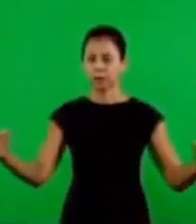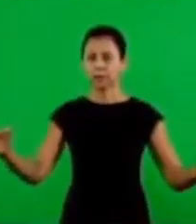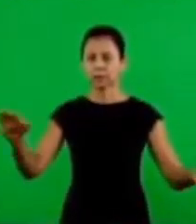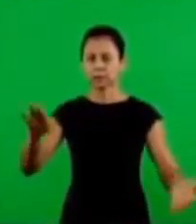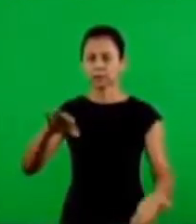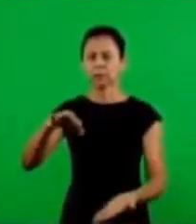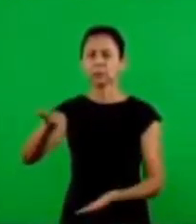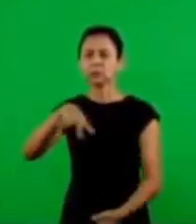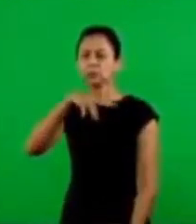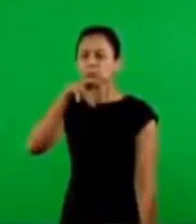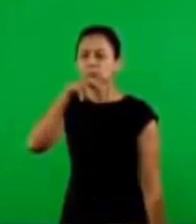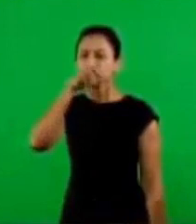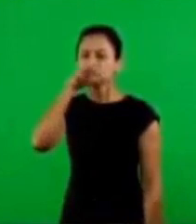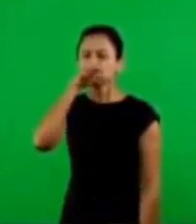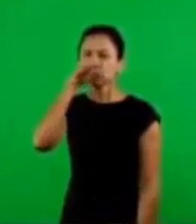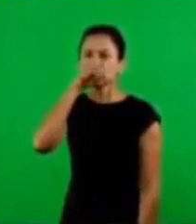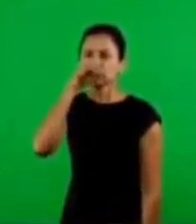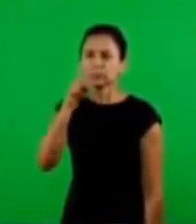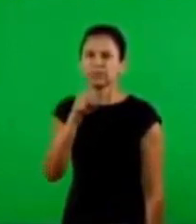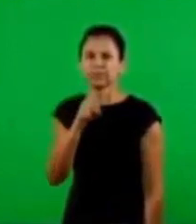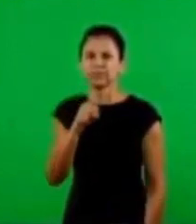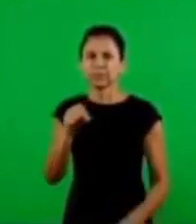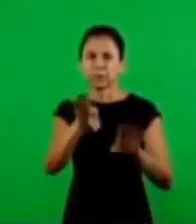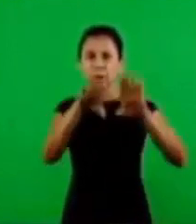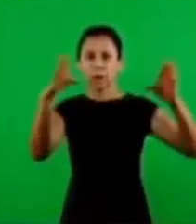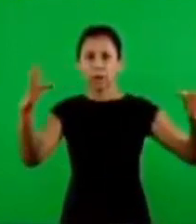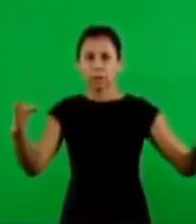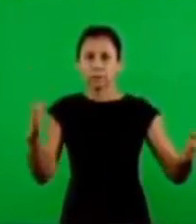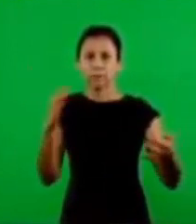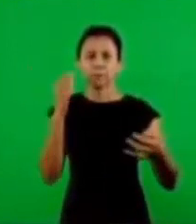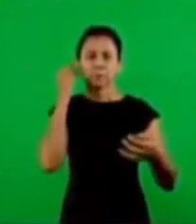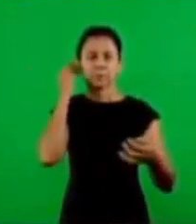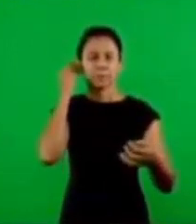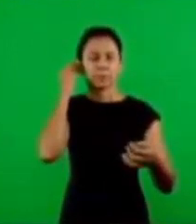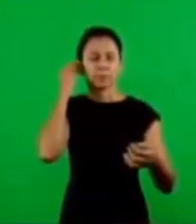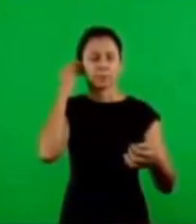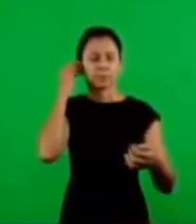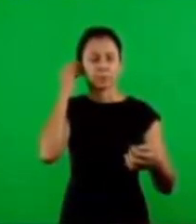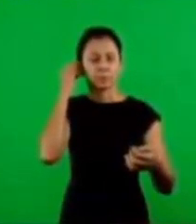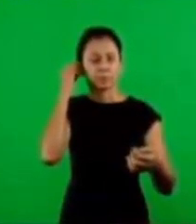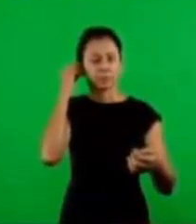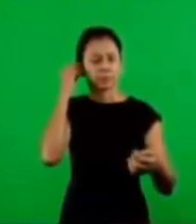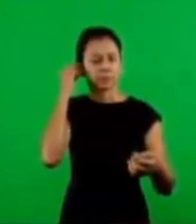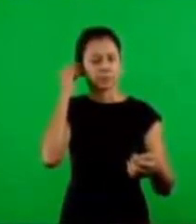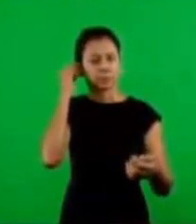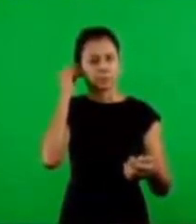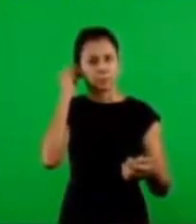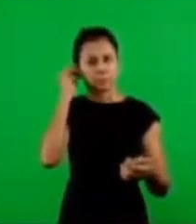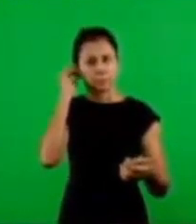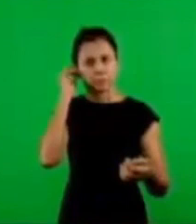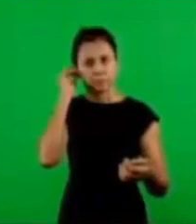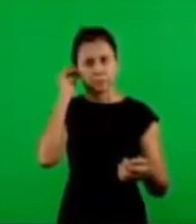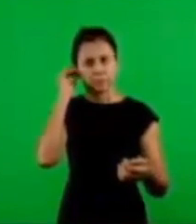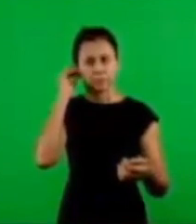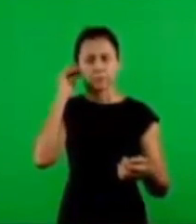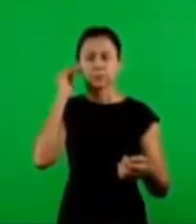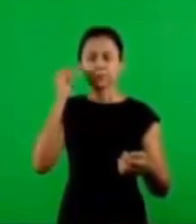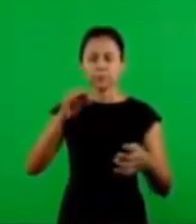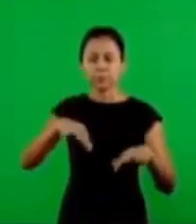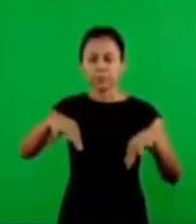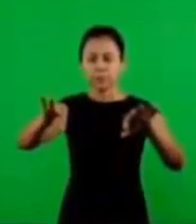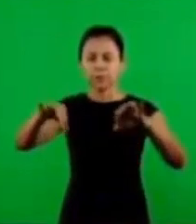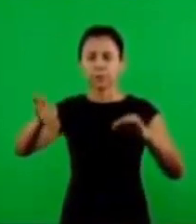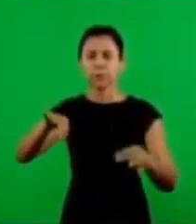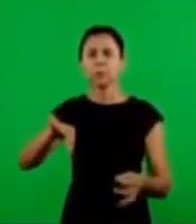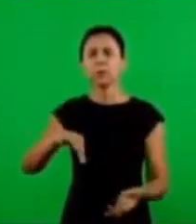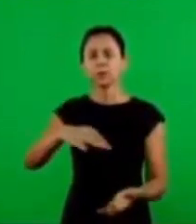Why did you put incense? Because of the smell of the blood that was in the altar. That's why they need to use incense.